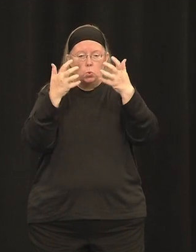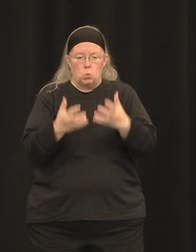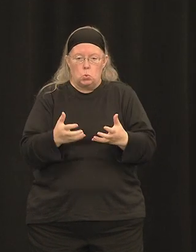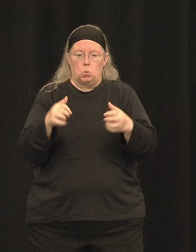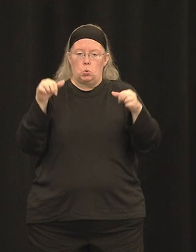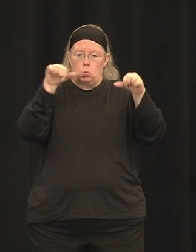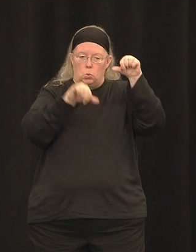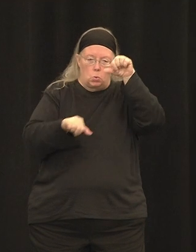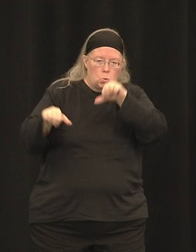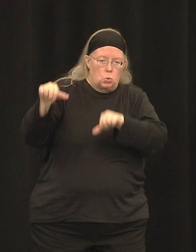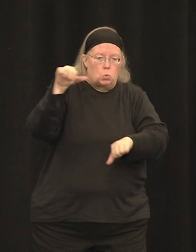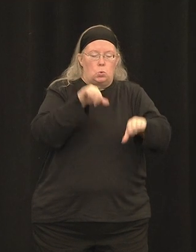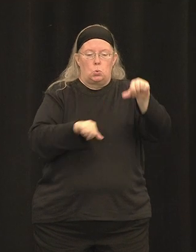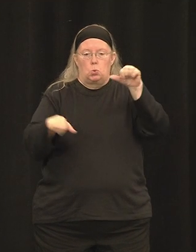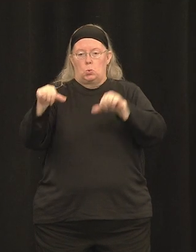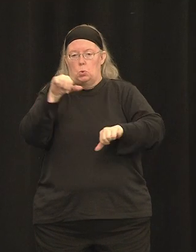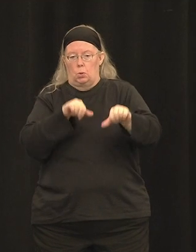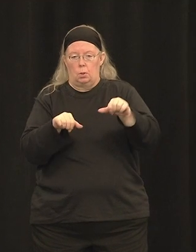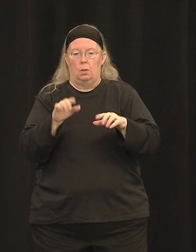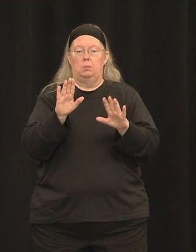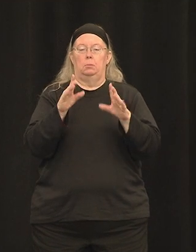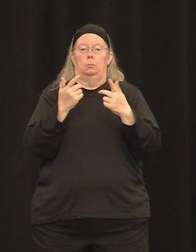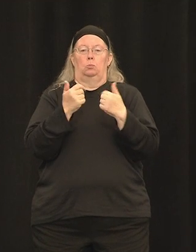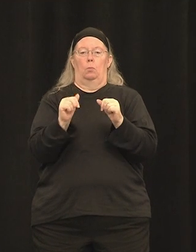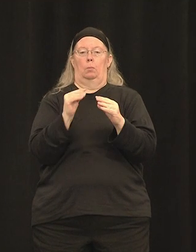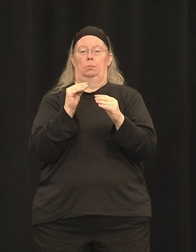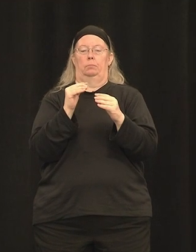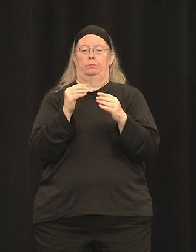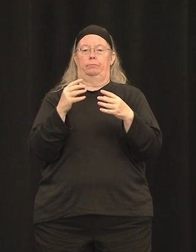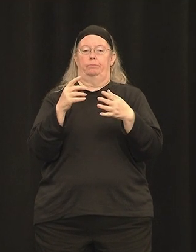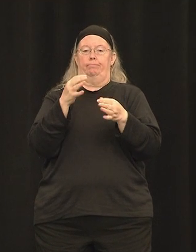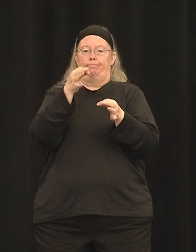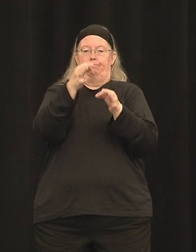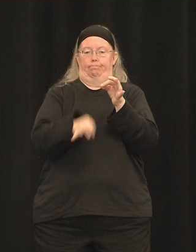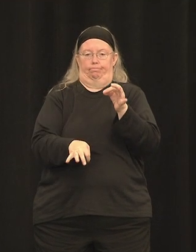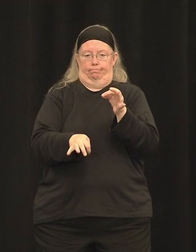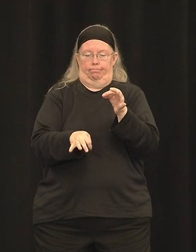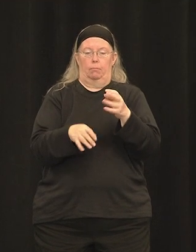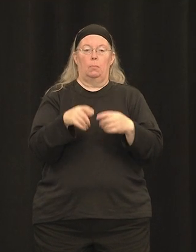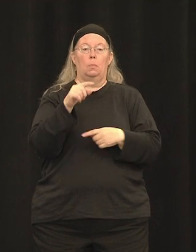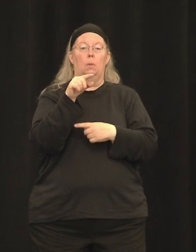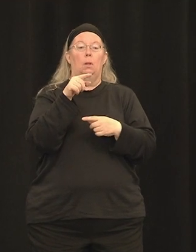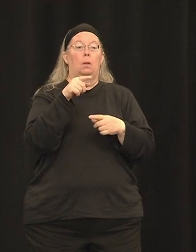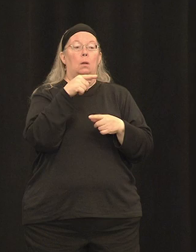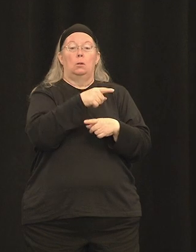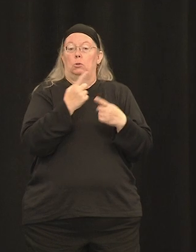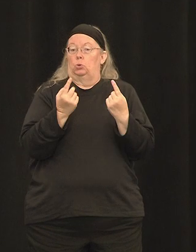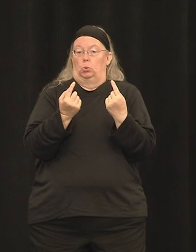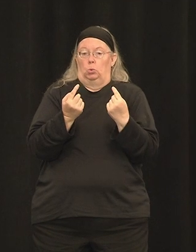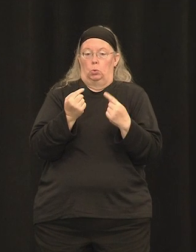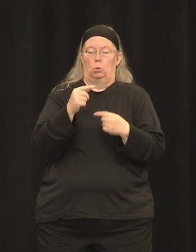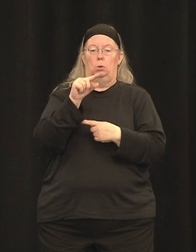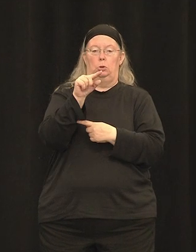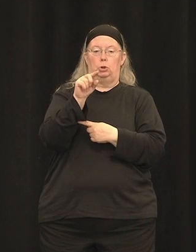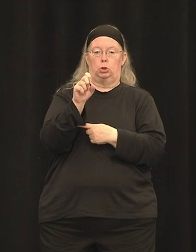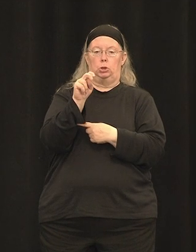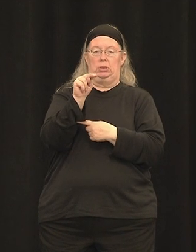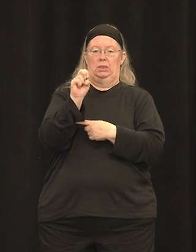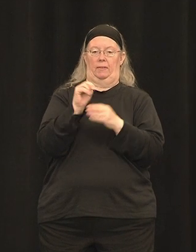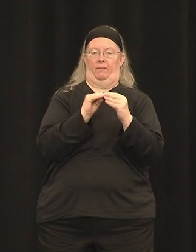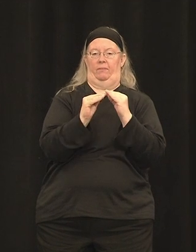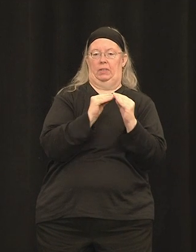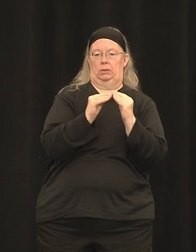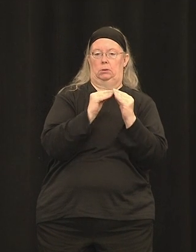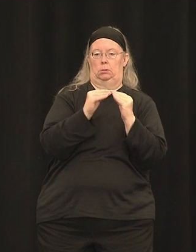it's correcting the underlying genetic defect. So the bottom line is what we're doing is we're taking a healthy copy of myosin